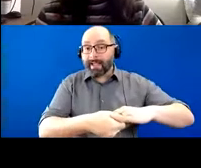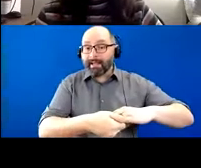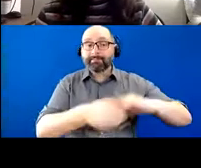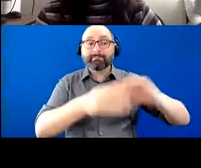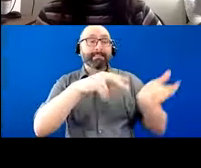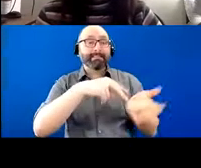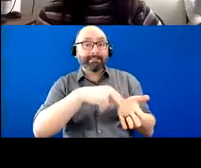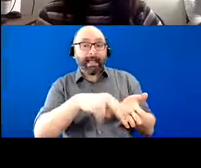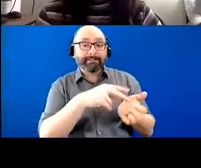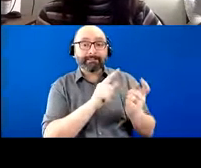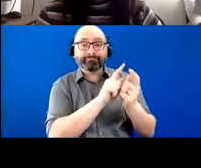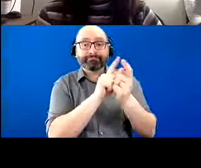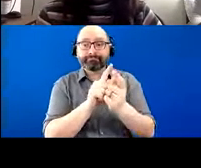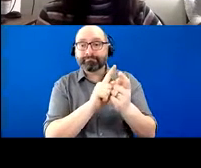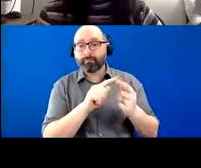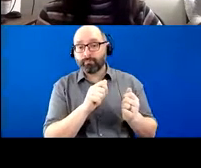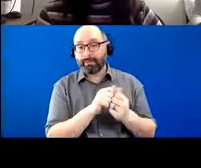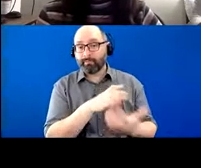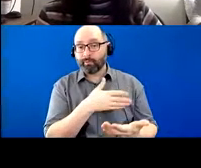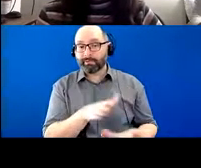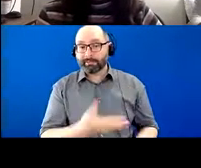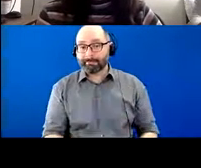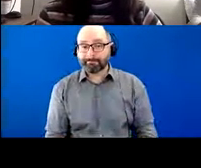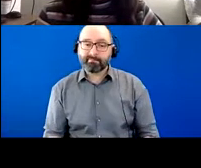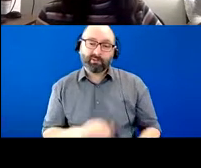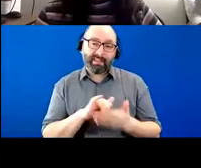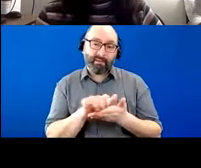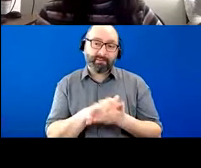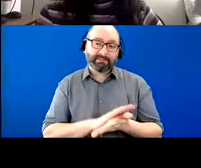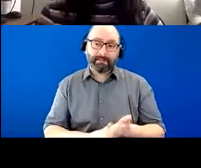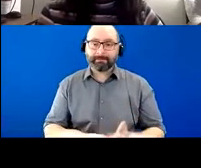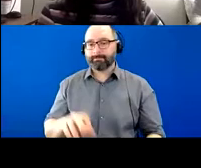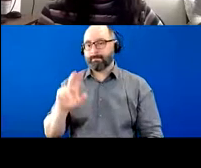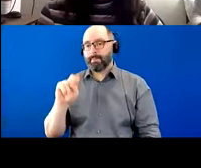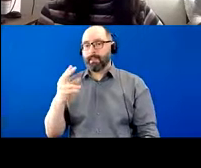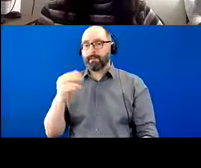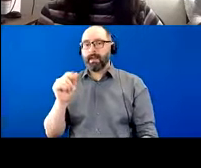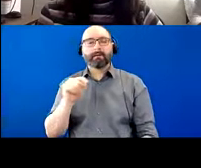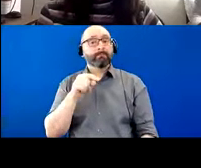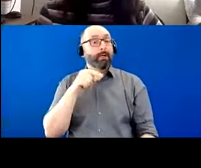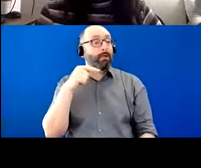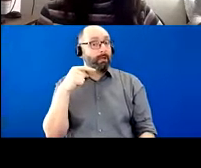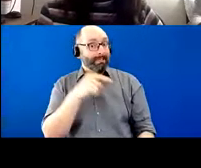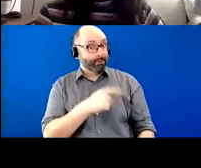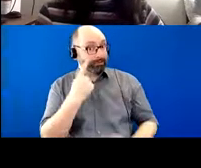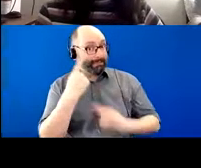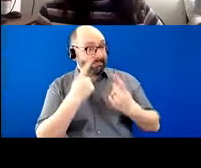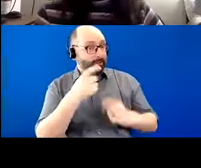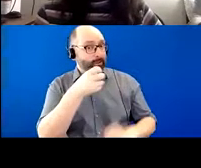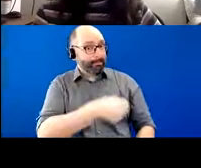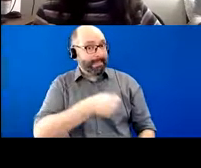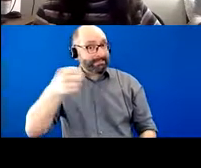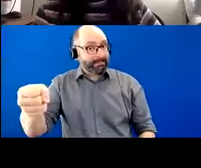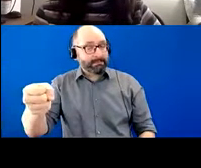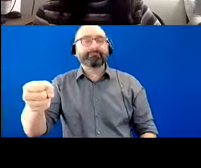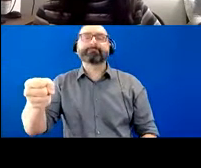together to music, which was really nice. And did she ever consider placement at all? She did